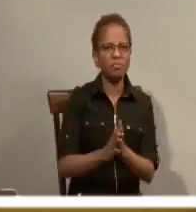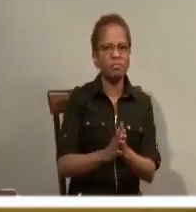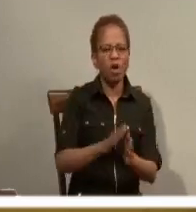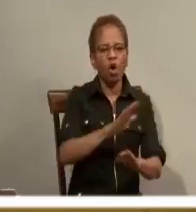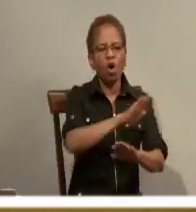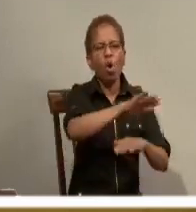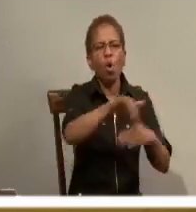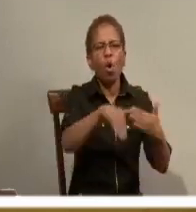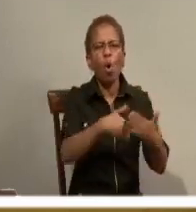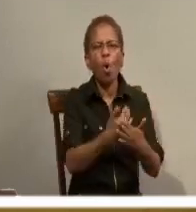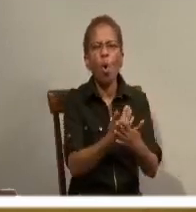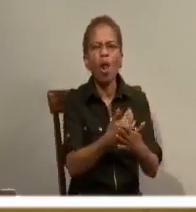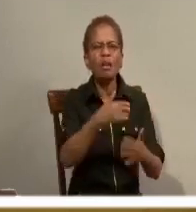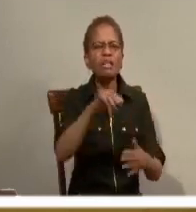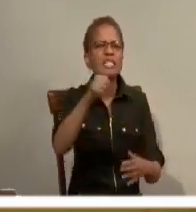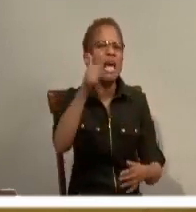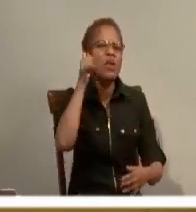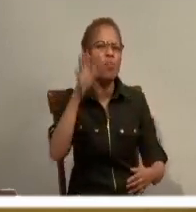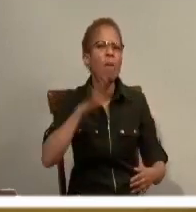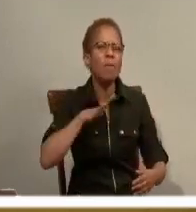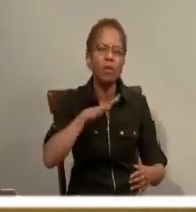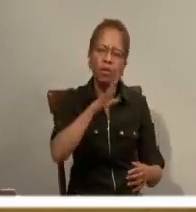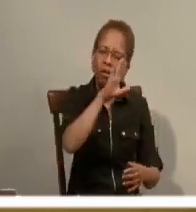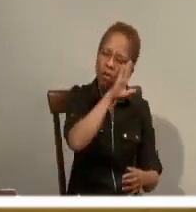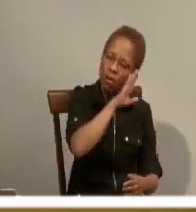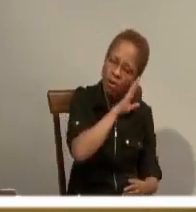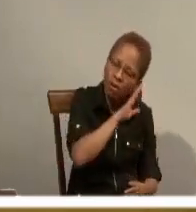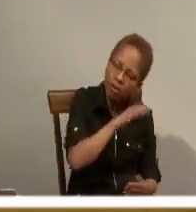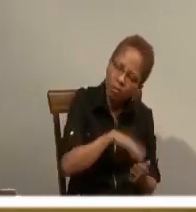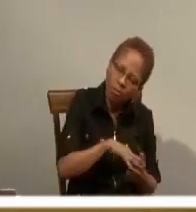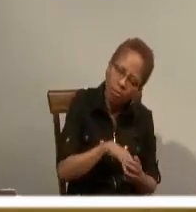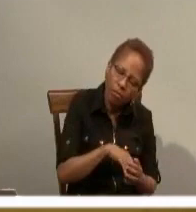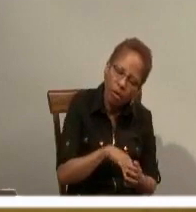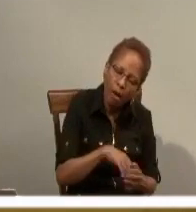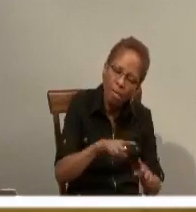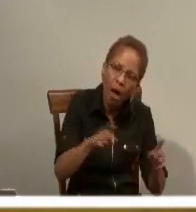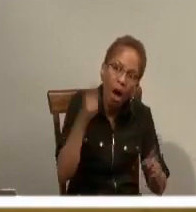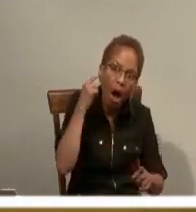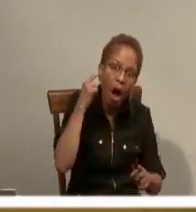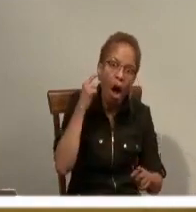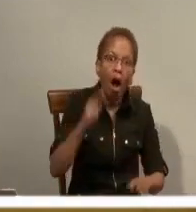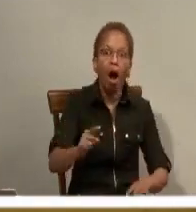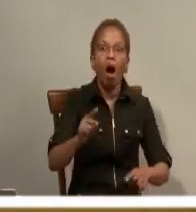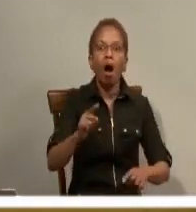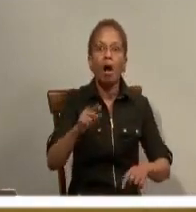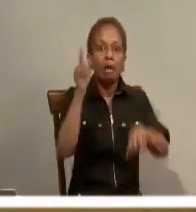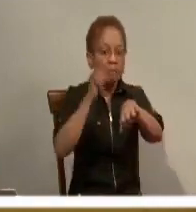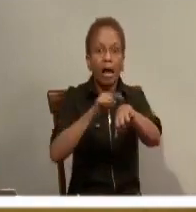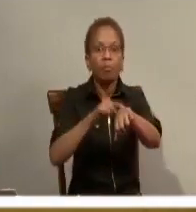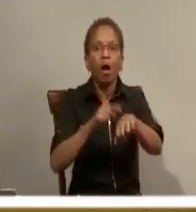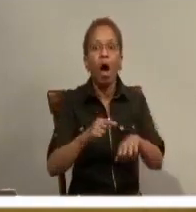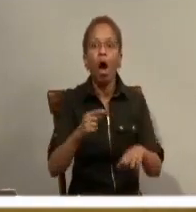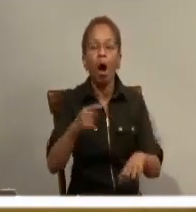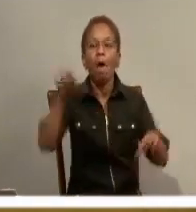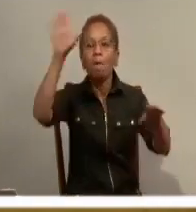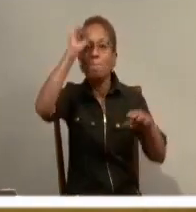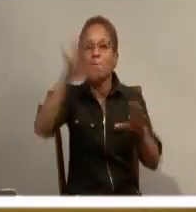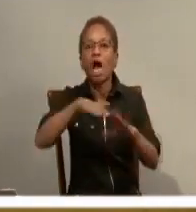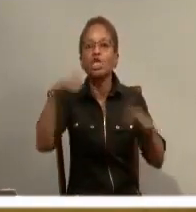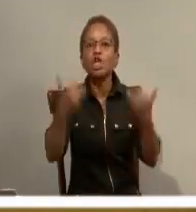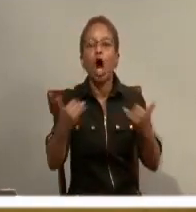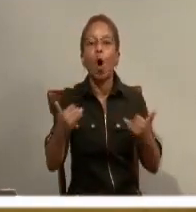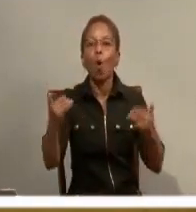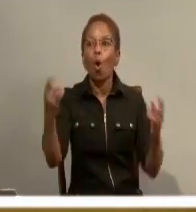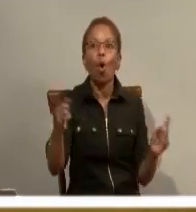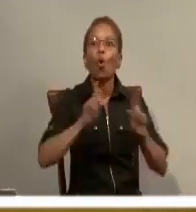drowsy and fell asleep but at midnight there was a cry. The bridegroom is here go out